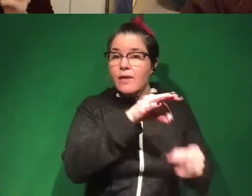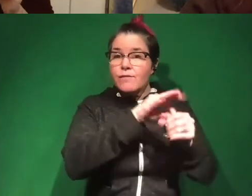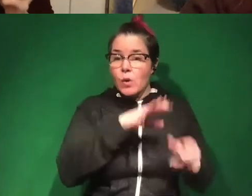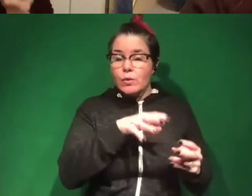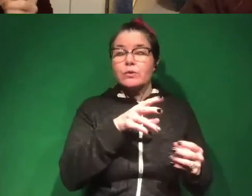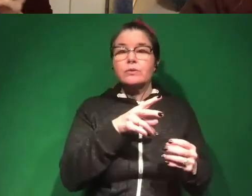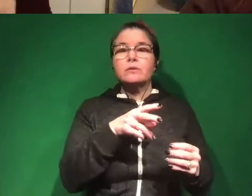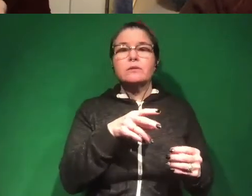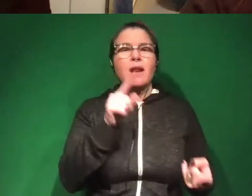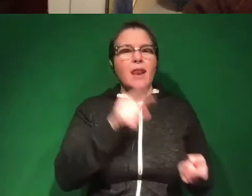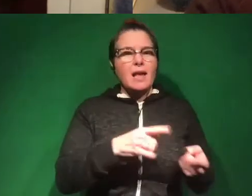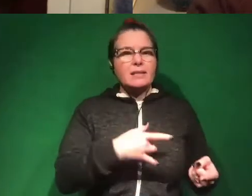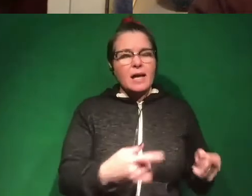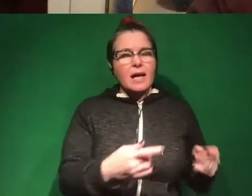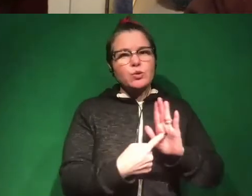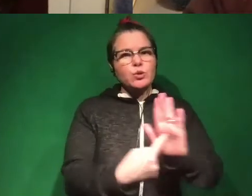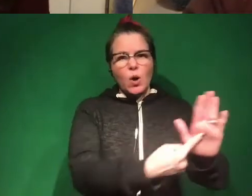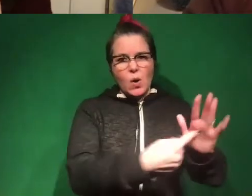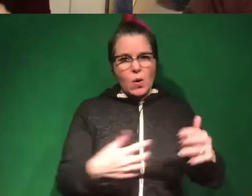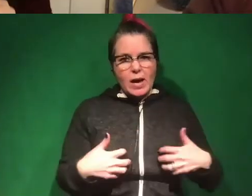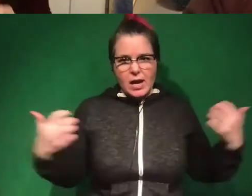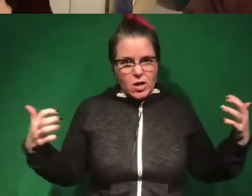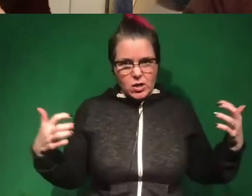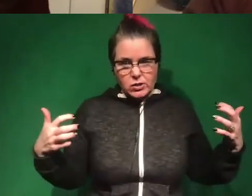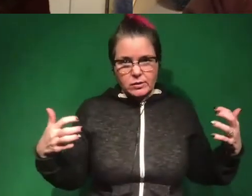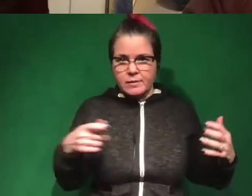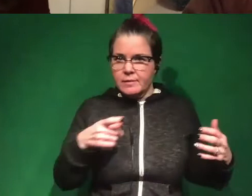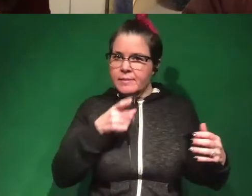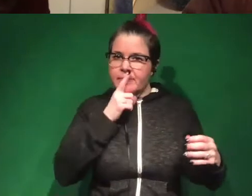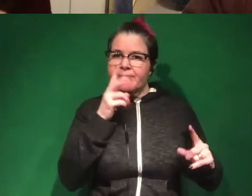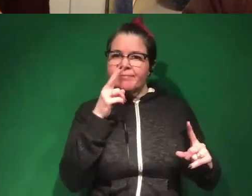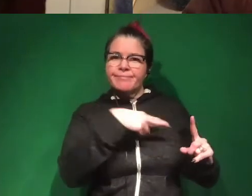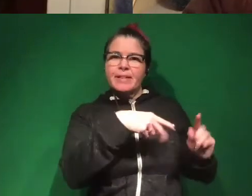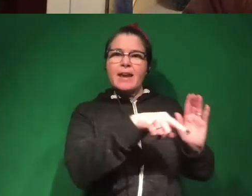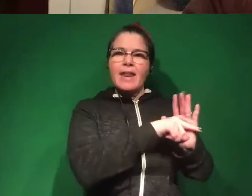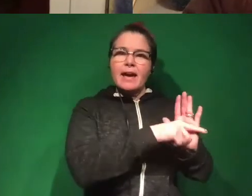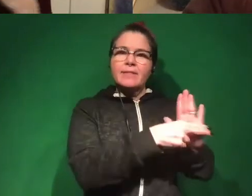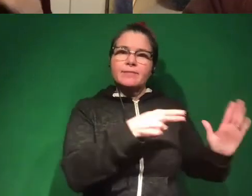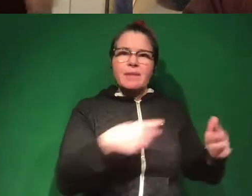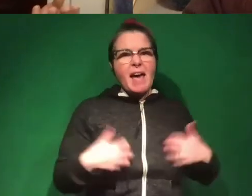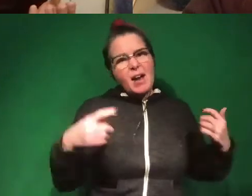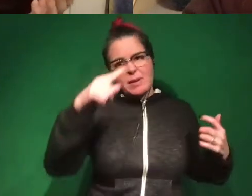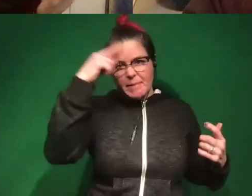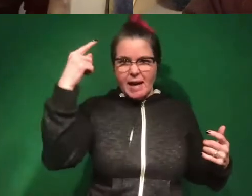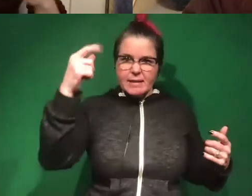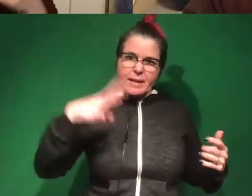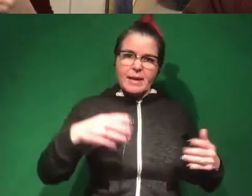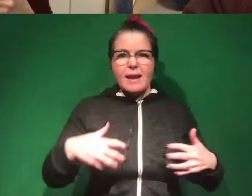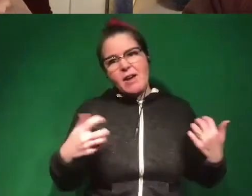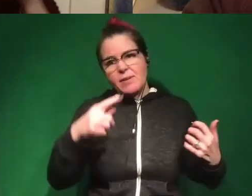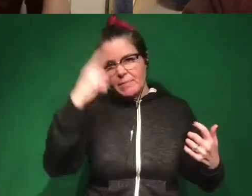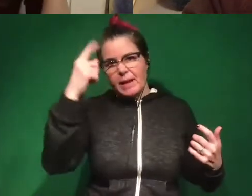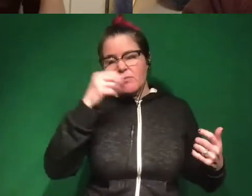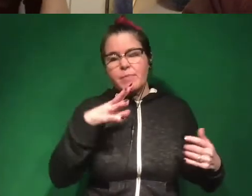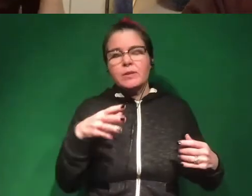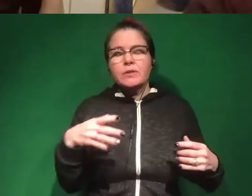less likely to exhibit anger because of negative stereotypes about an angry black man or an angry black woman. So they're less likely to